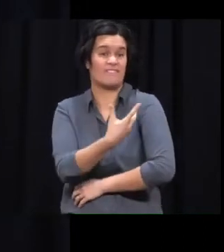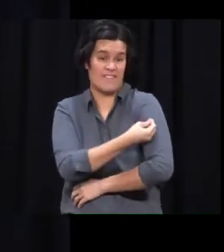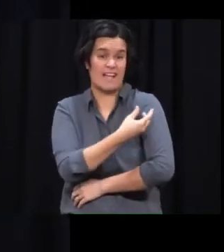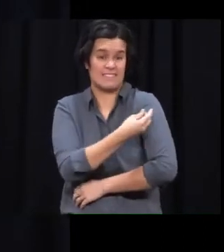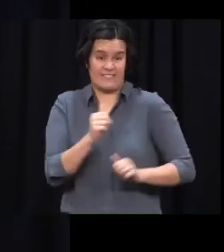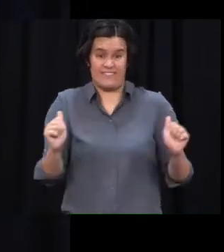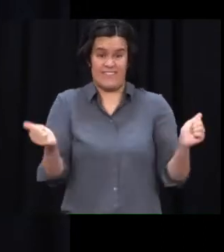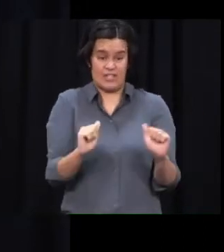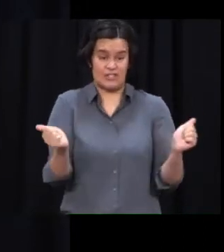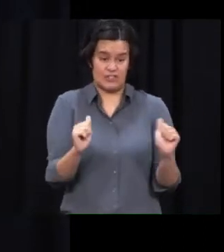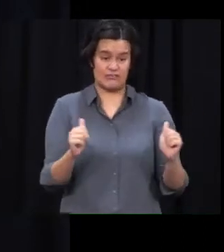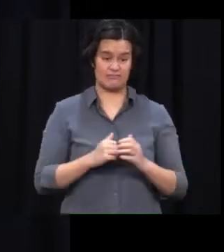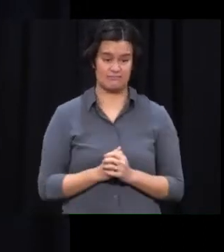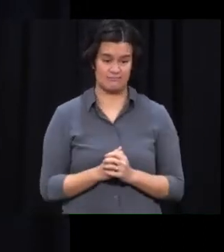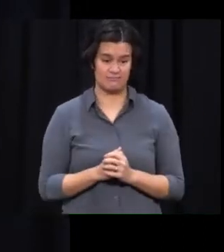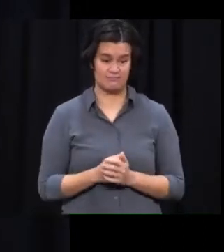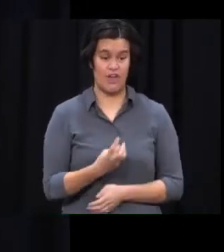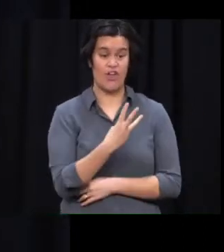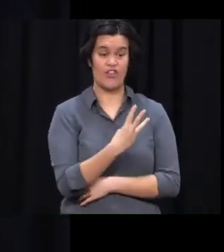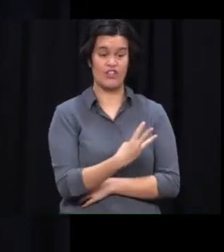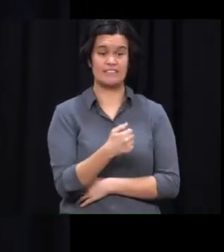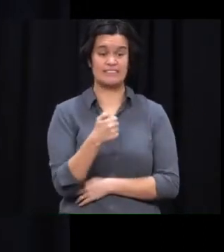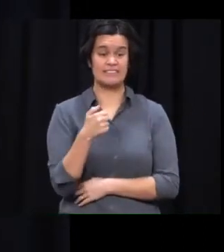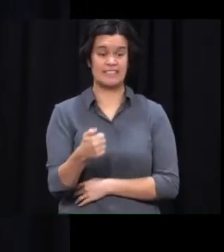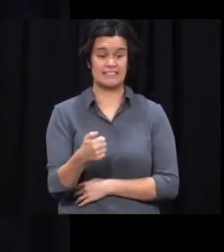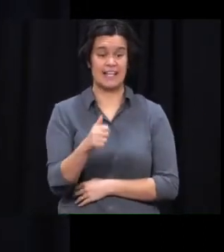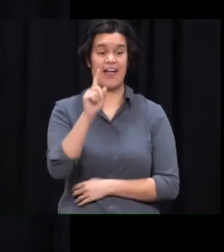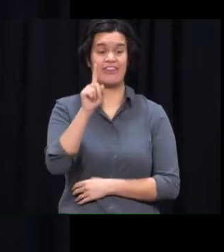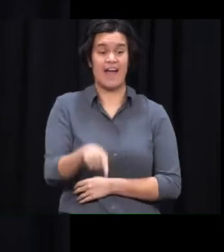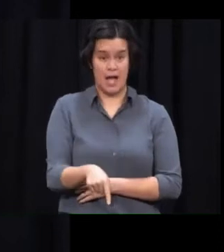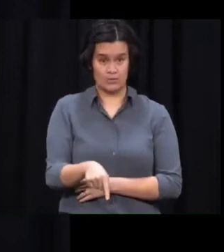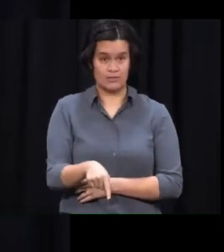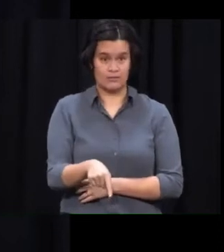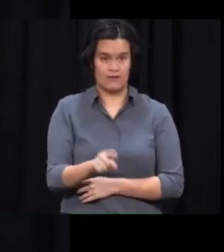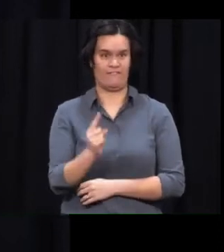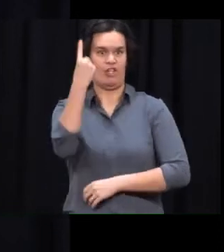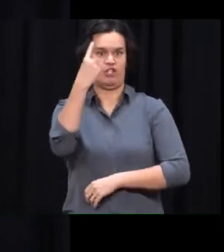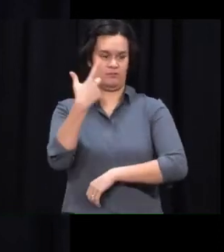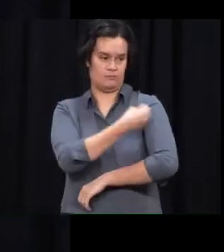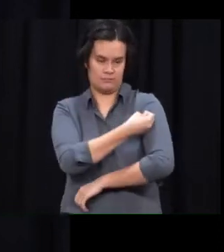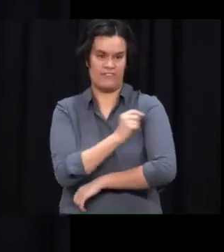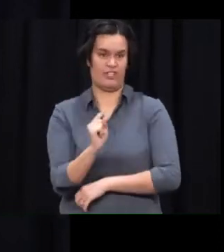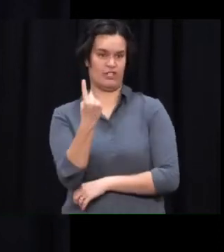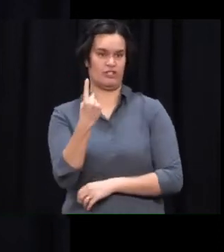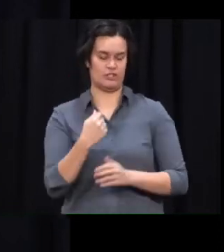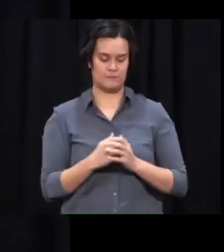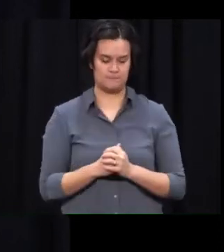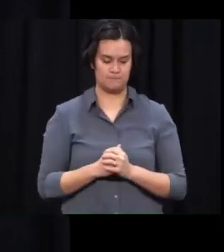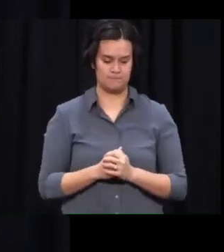,478 of those were people entering the vaccination programme for the first time. 102